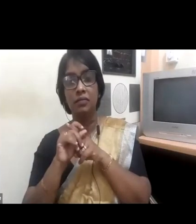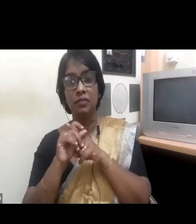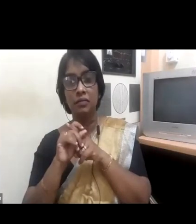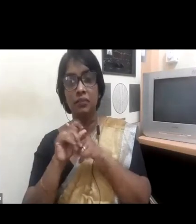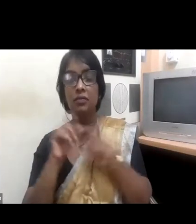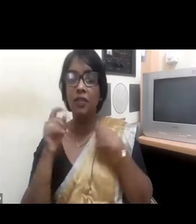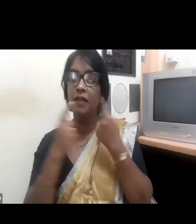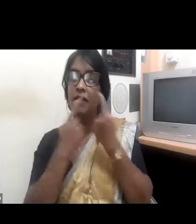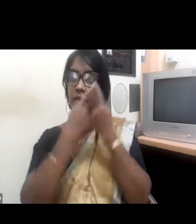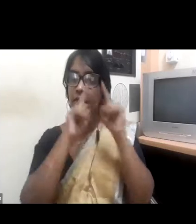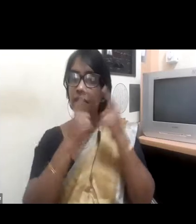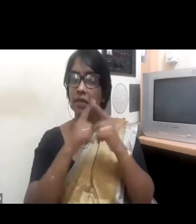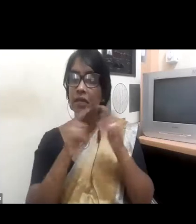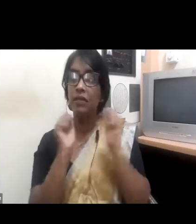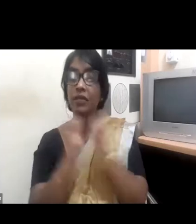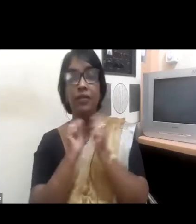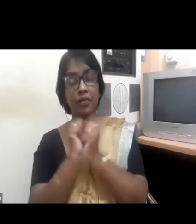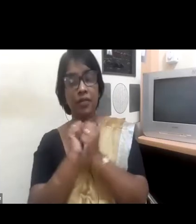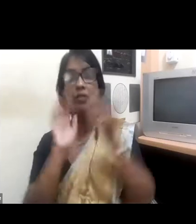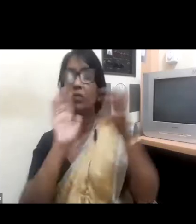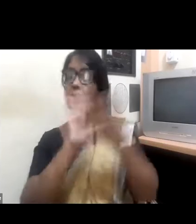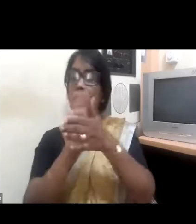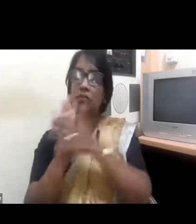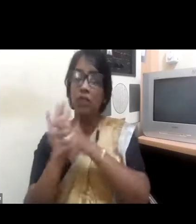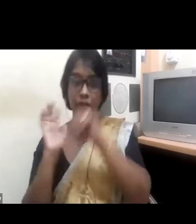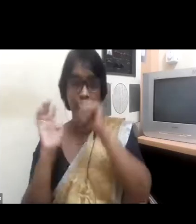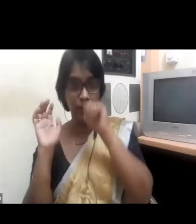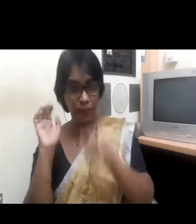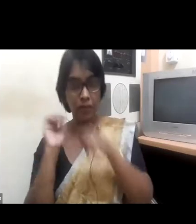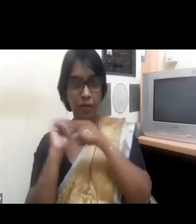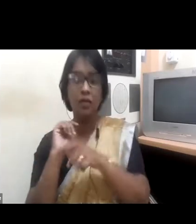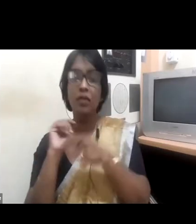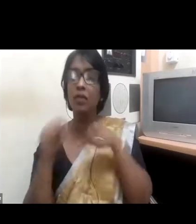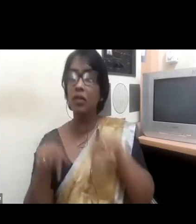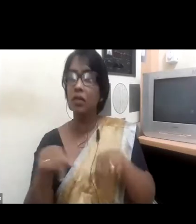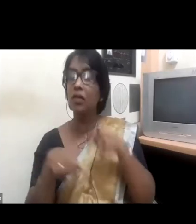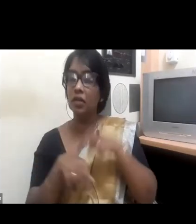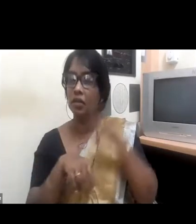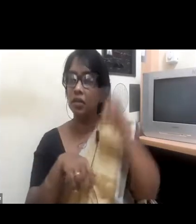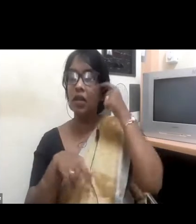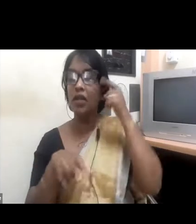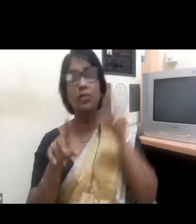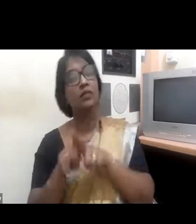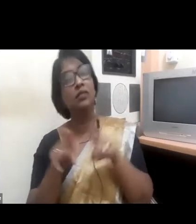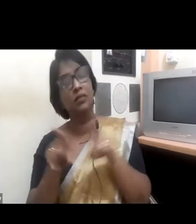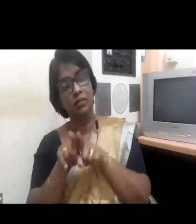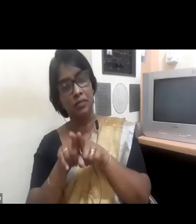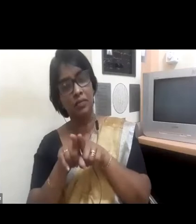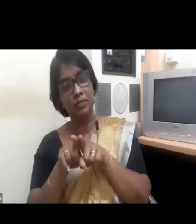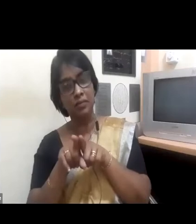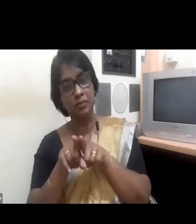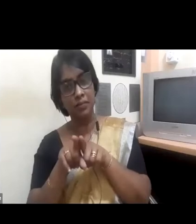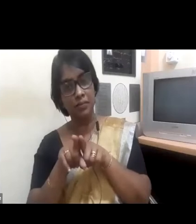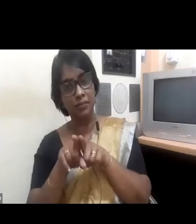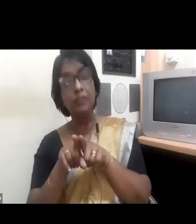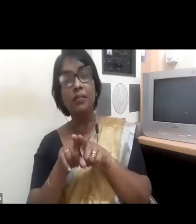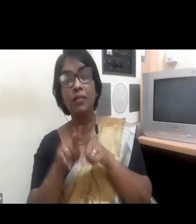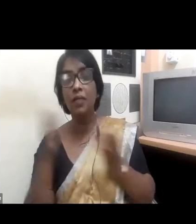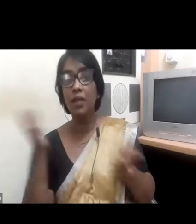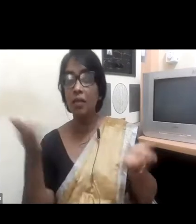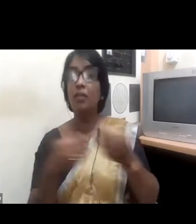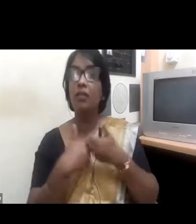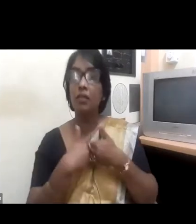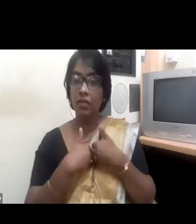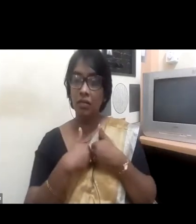frankly, my thinking at that time was are we compromising the role, are we